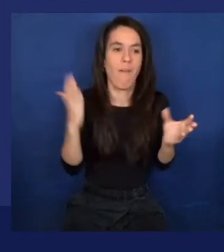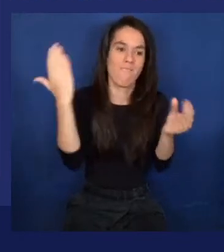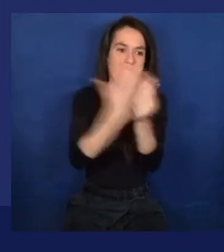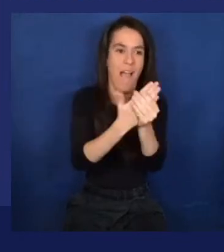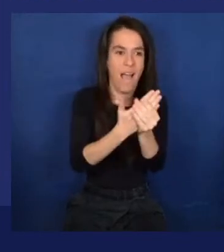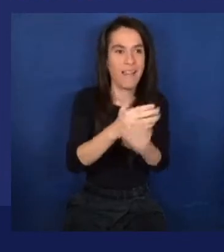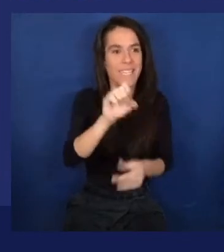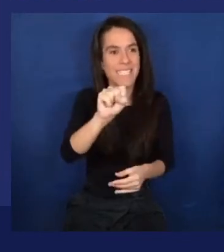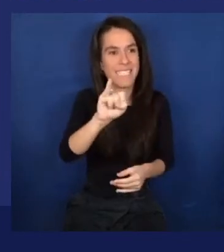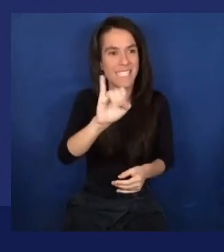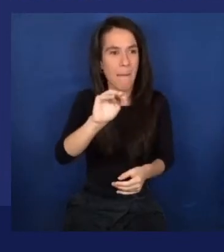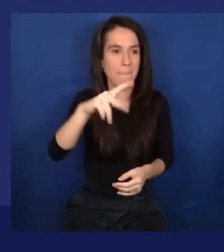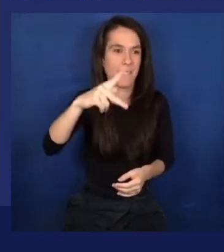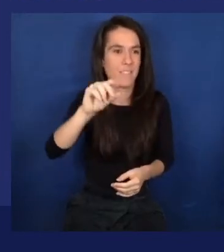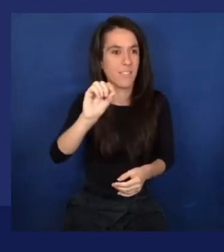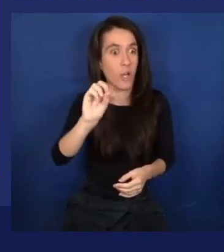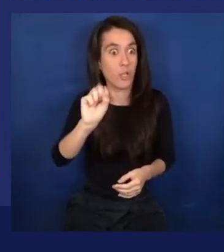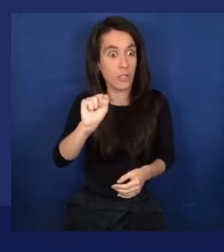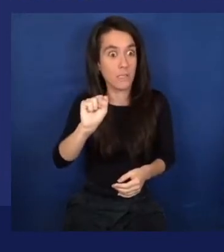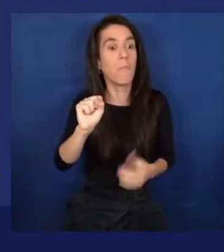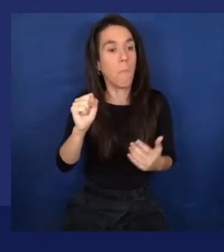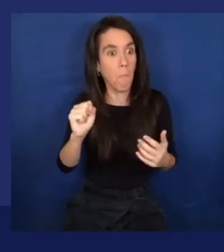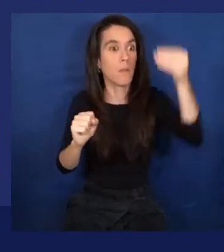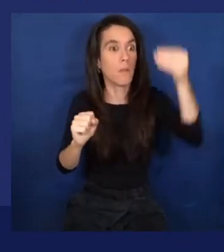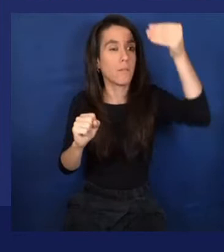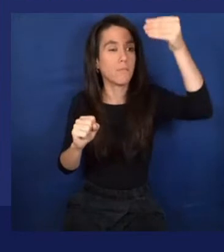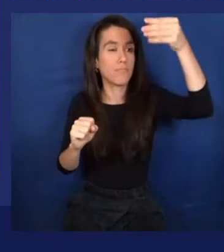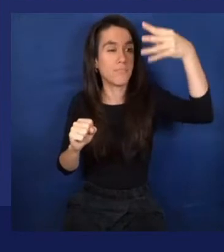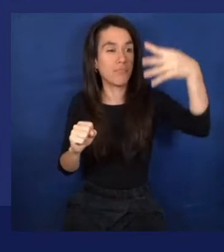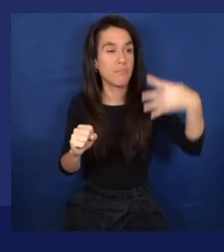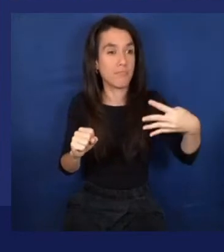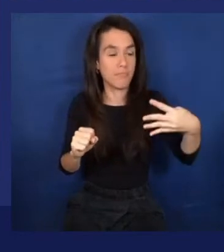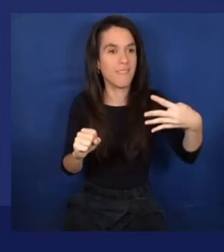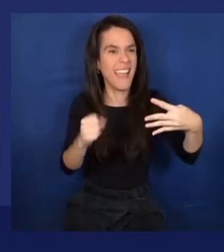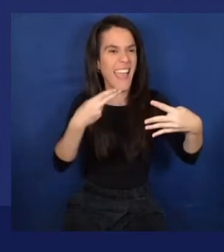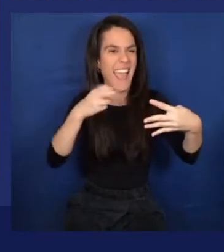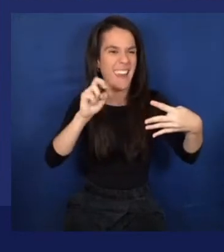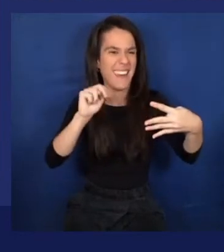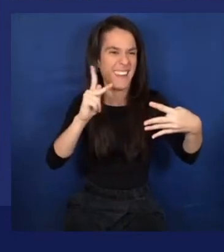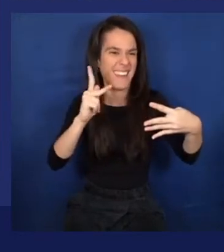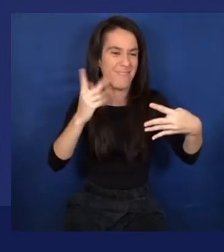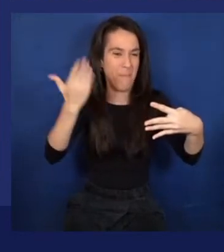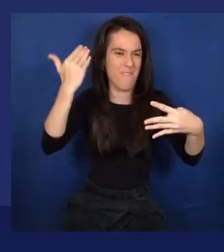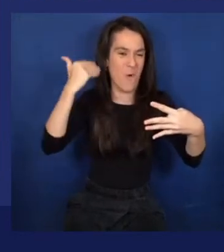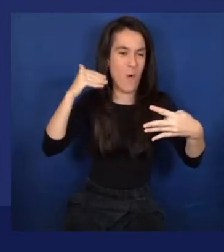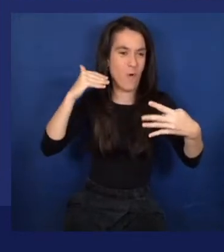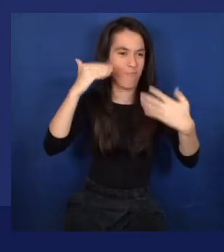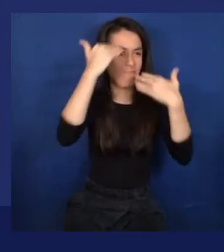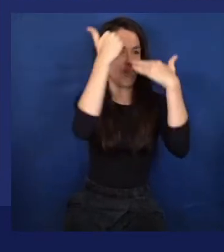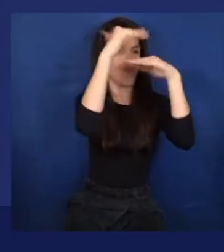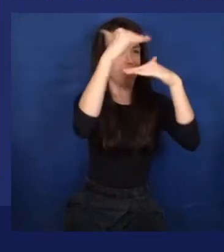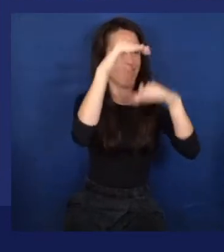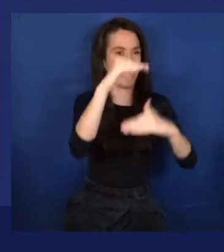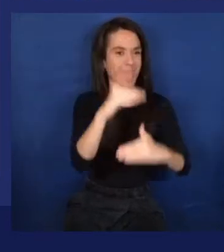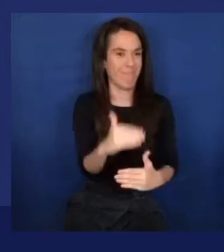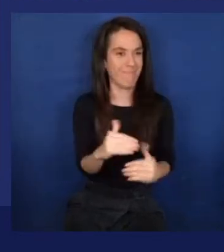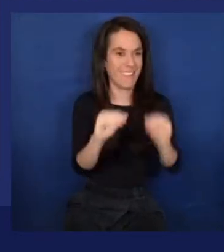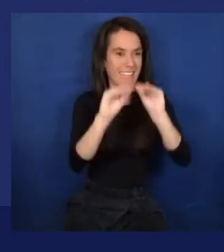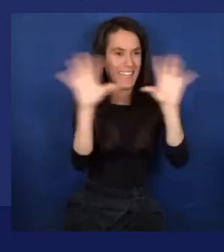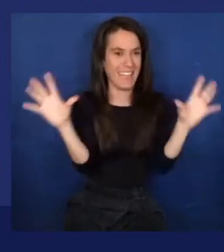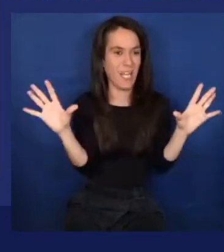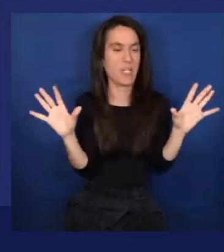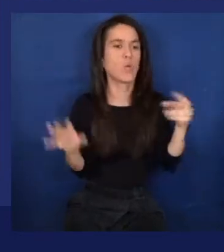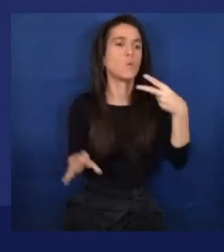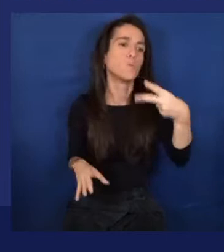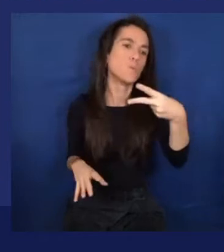data set, and Hank already classified everything. So in this case, we're just going to do two, and I'll tell you how